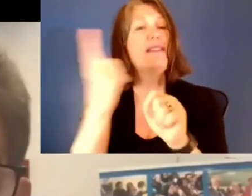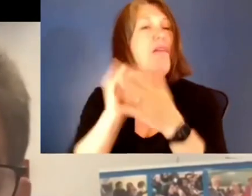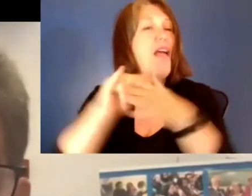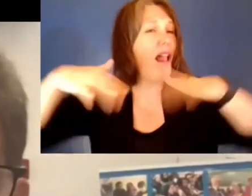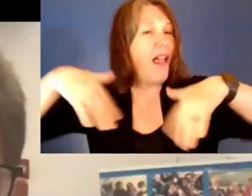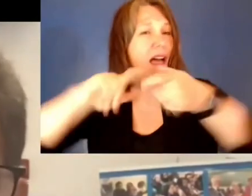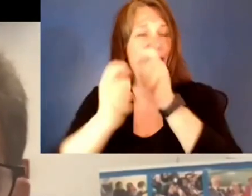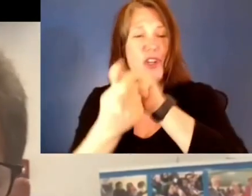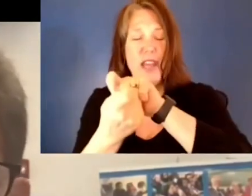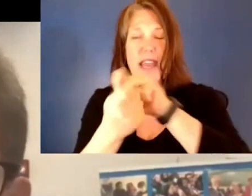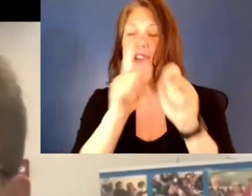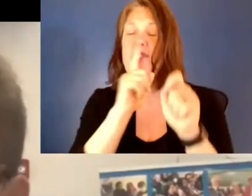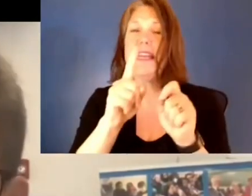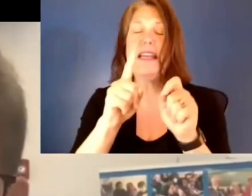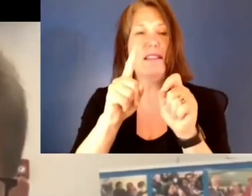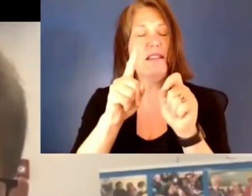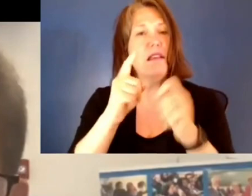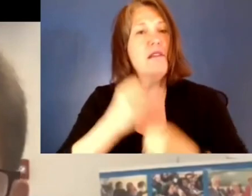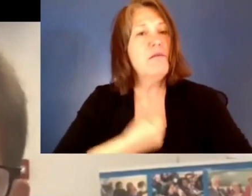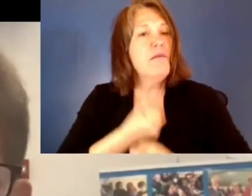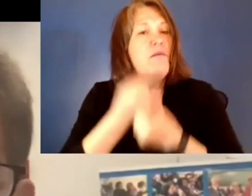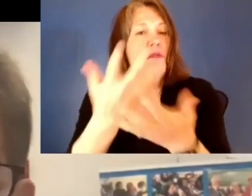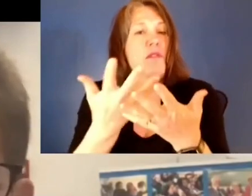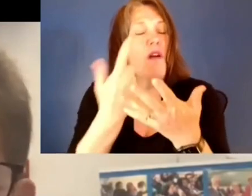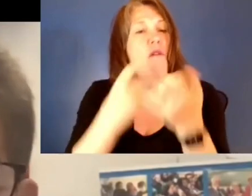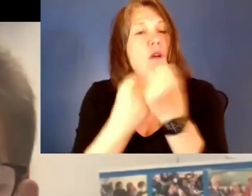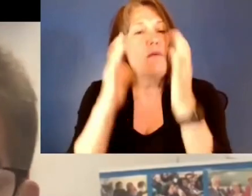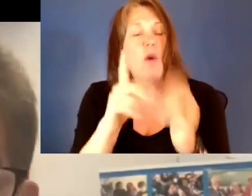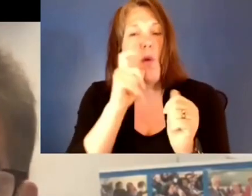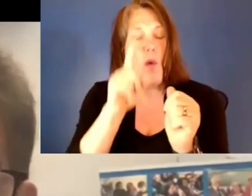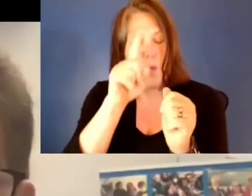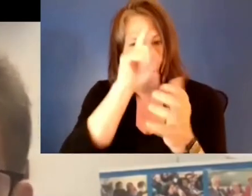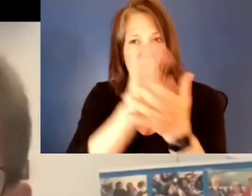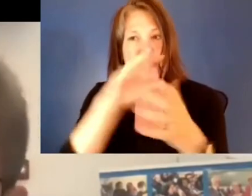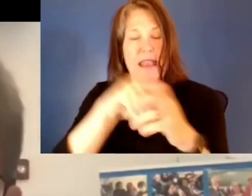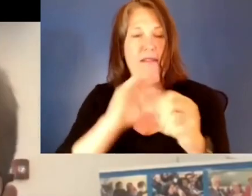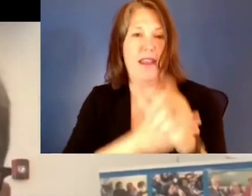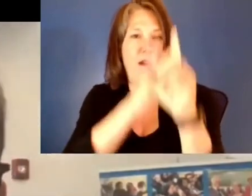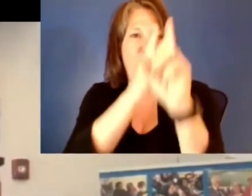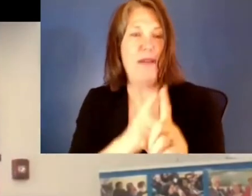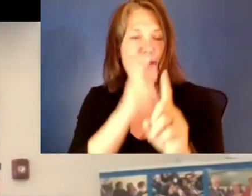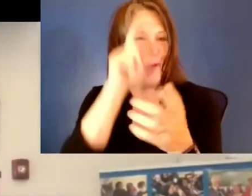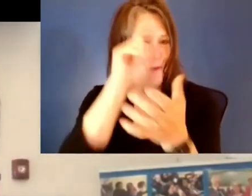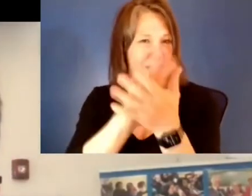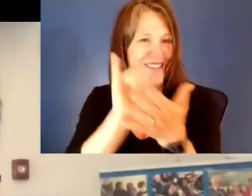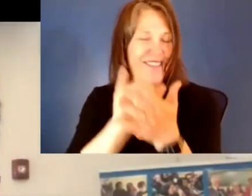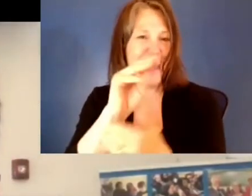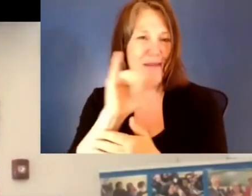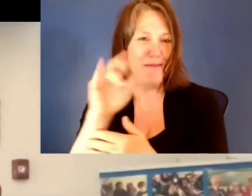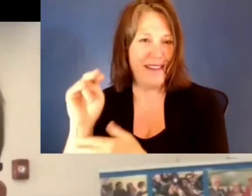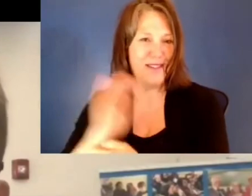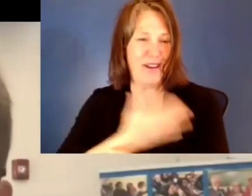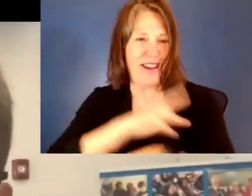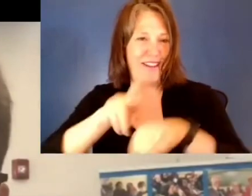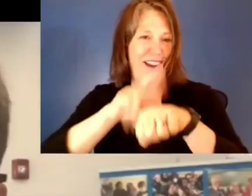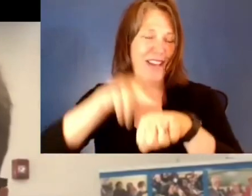generosity of the supporters who believe in our mission, who believe that Minnesota and our nation should be a welcoming place,